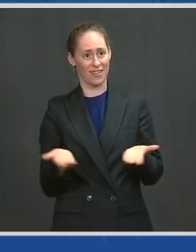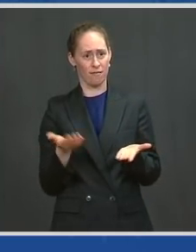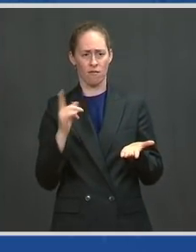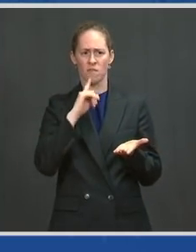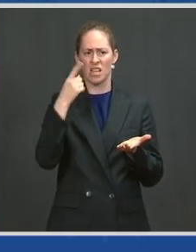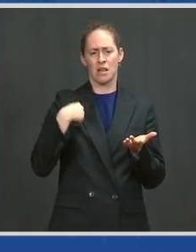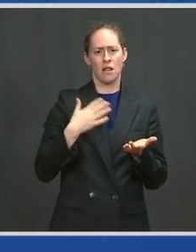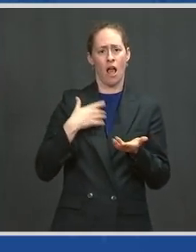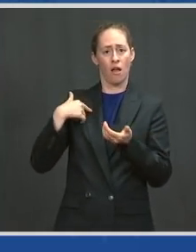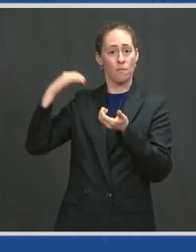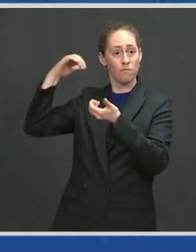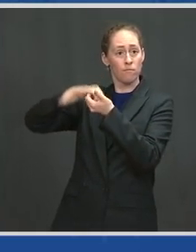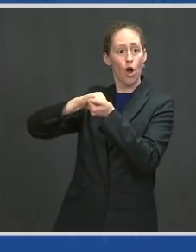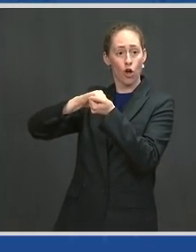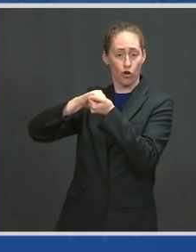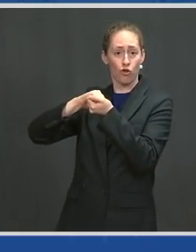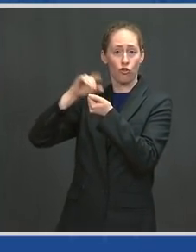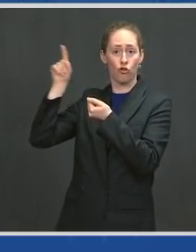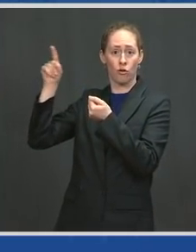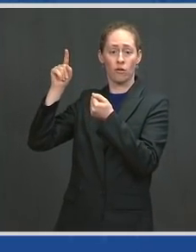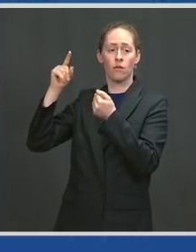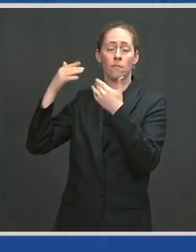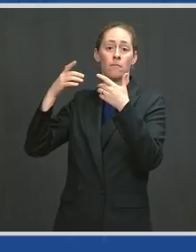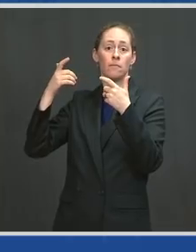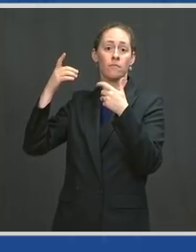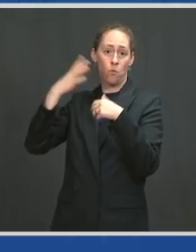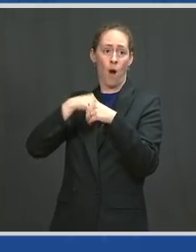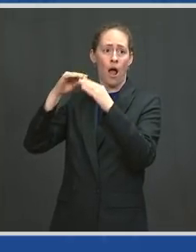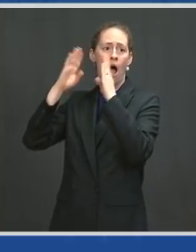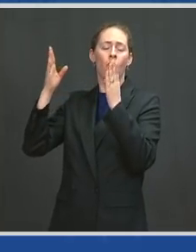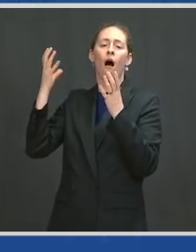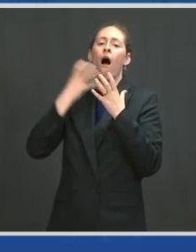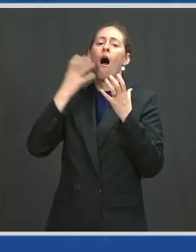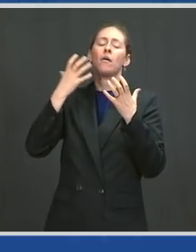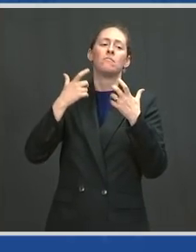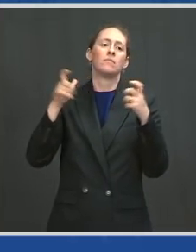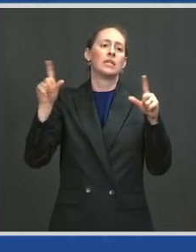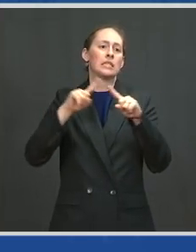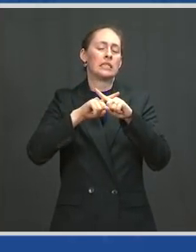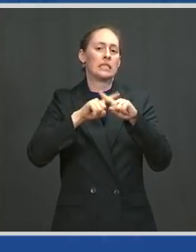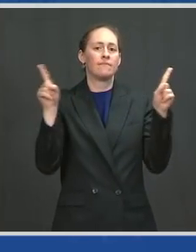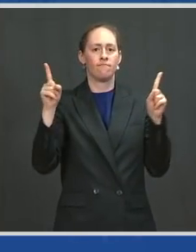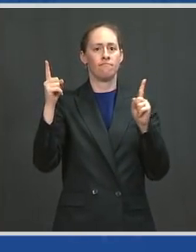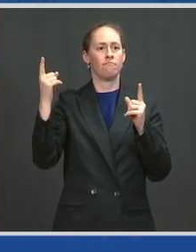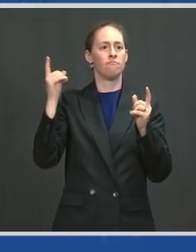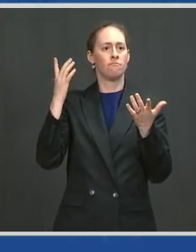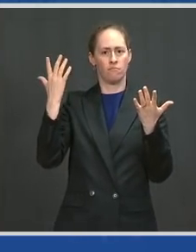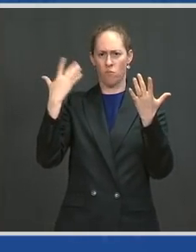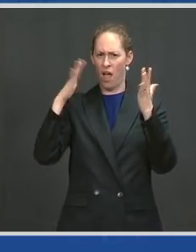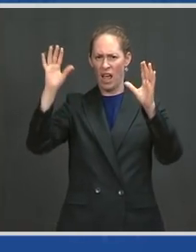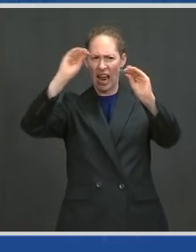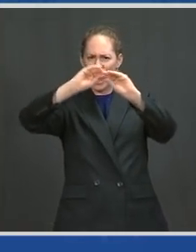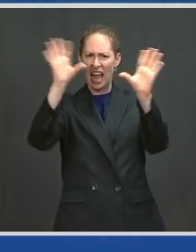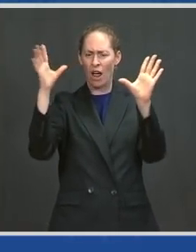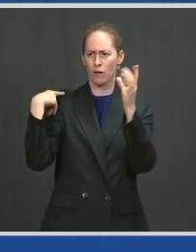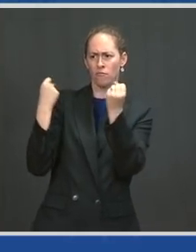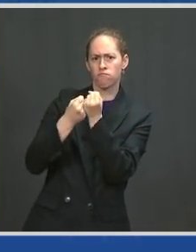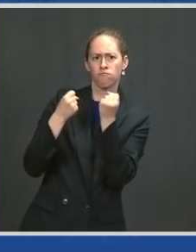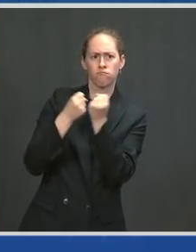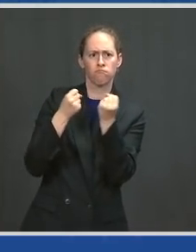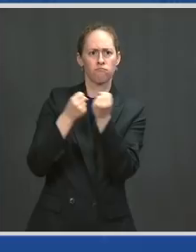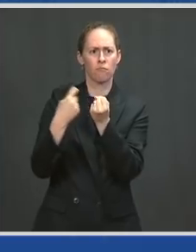difference. Setting clear goals, as he has done, and supporting us with the resources we need